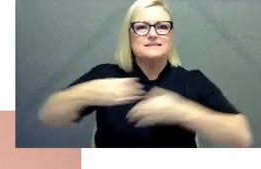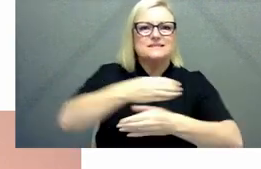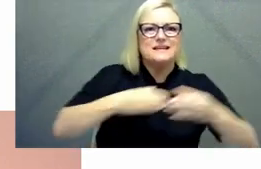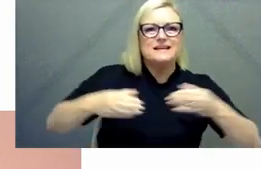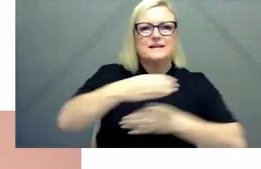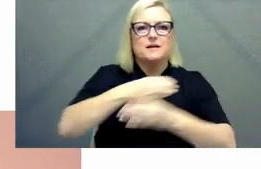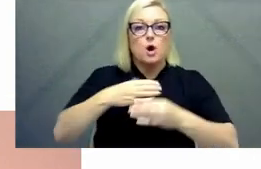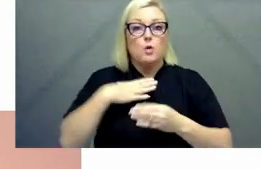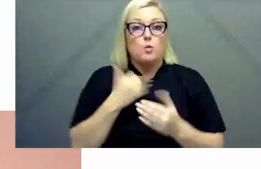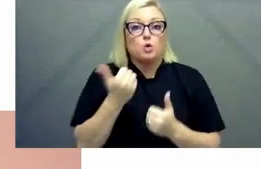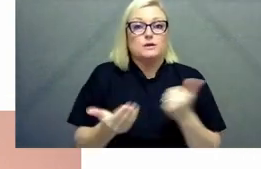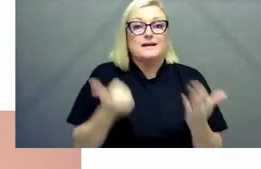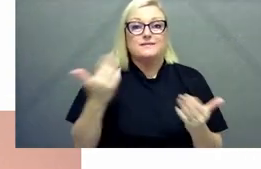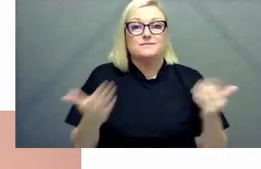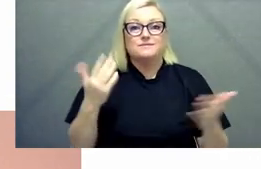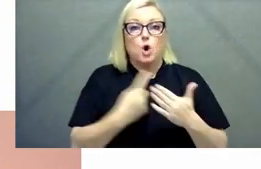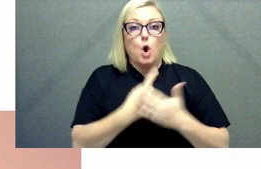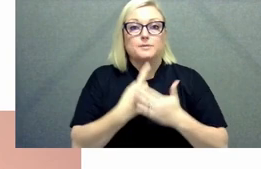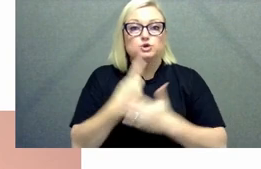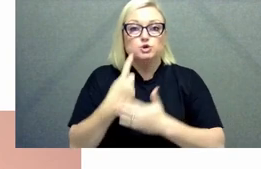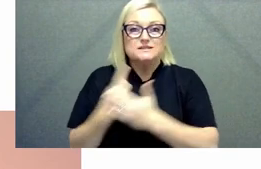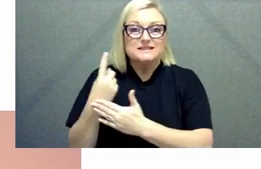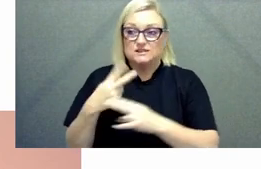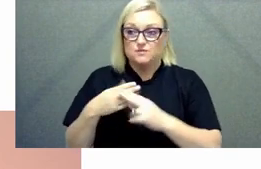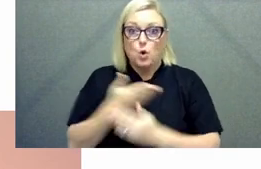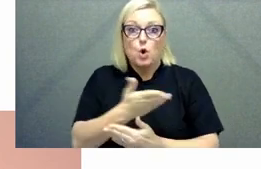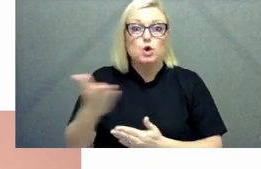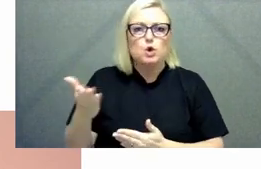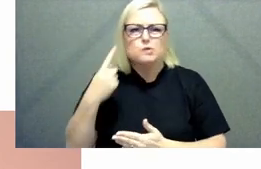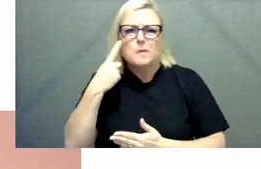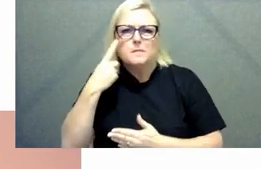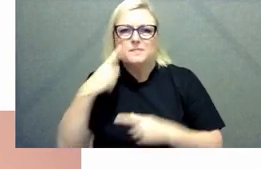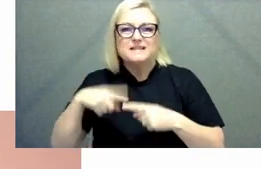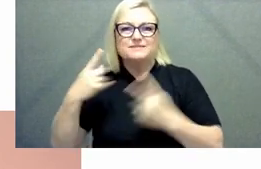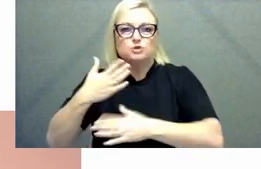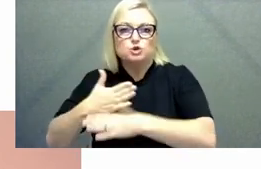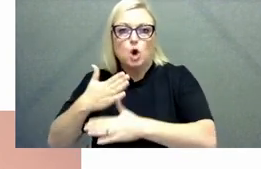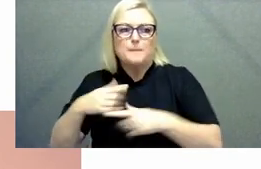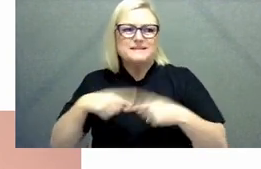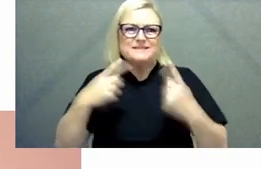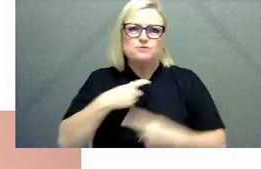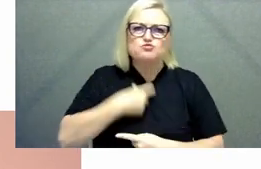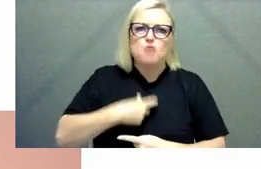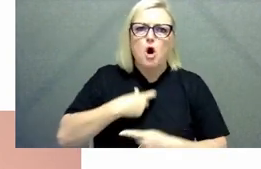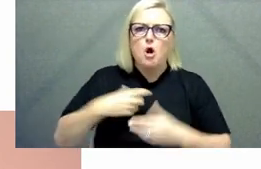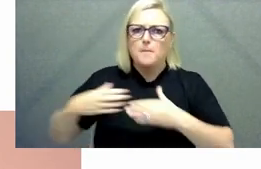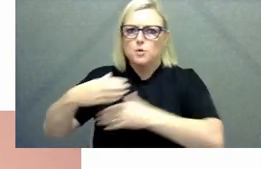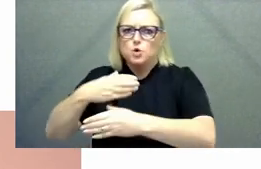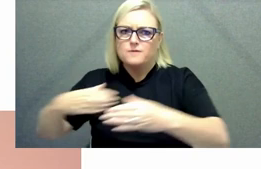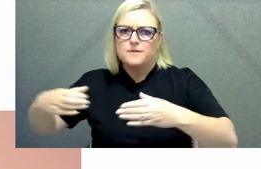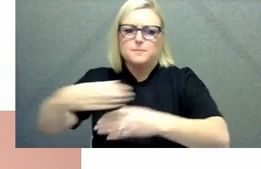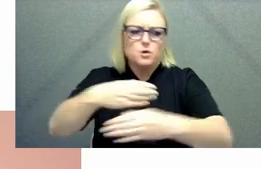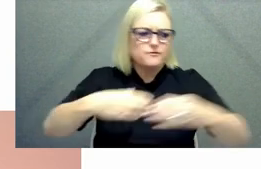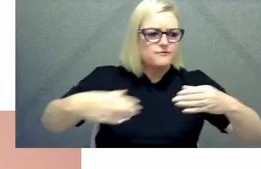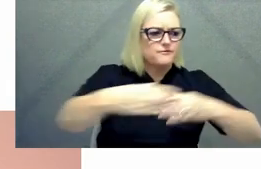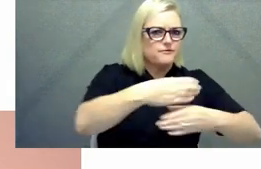opportunities for public servants to serve in a range of different roles in a range of different ways so that they can they can make full